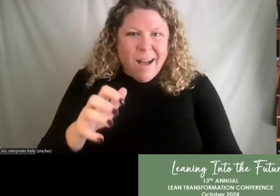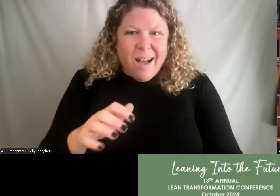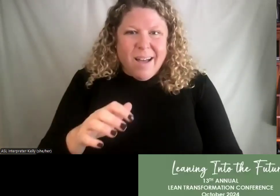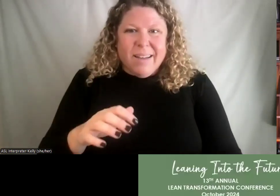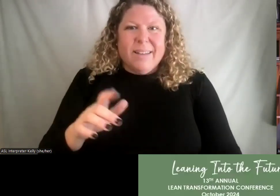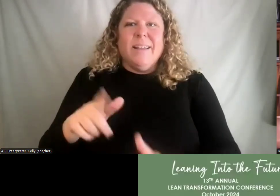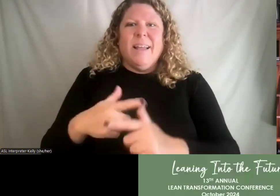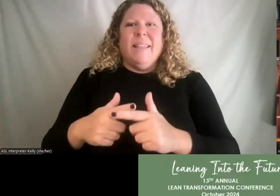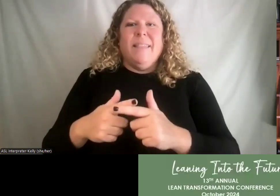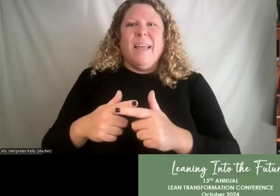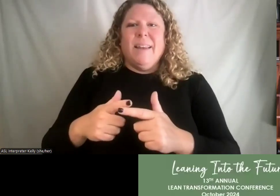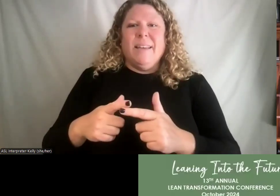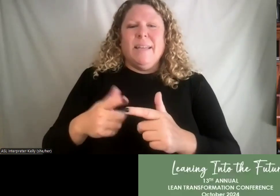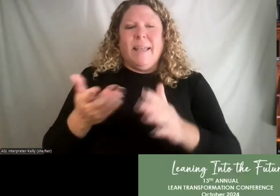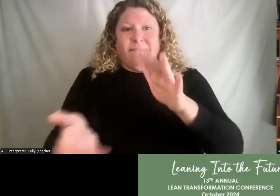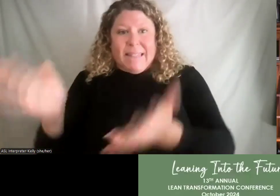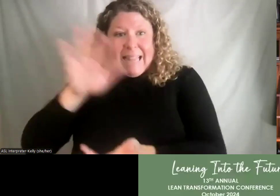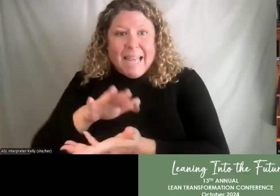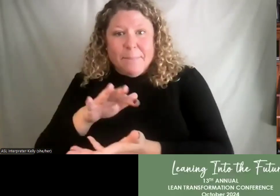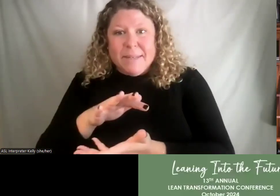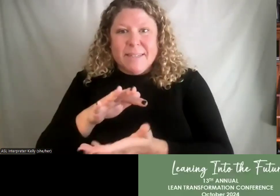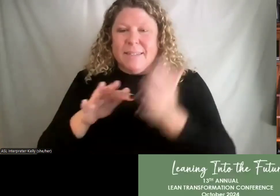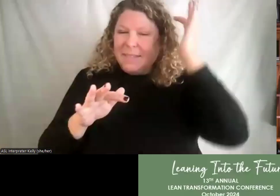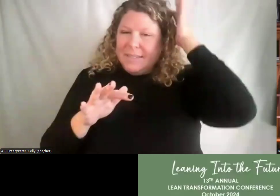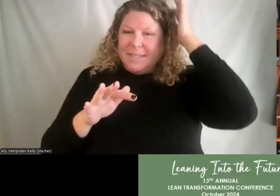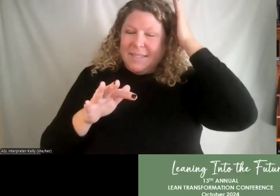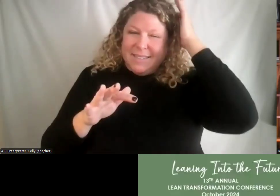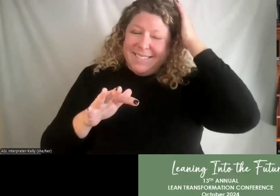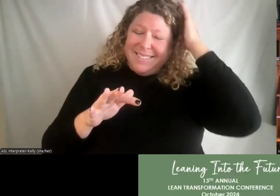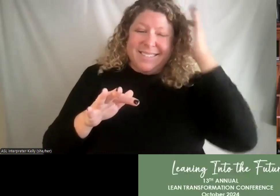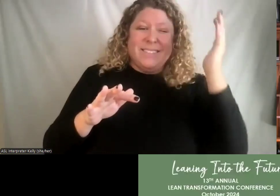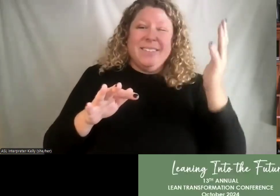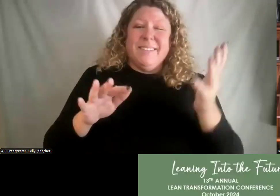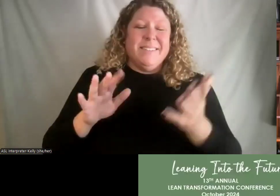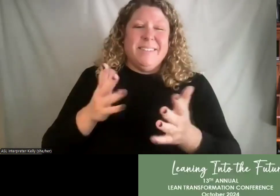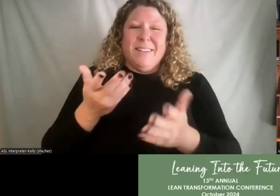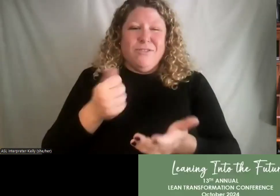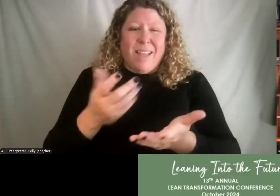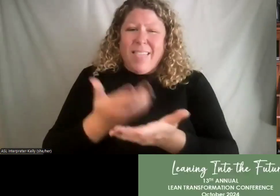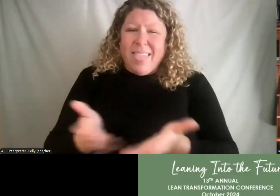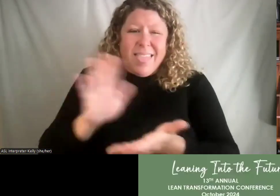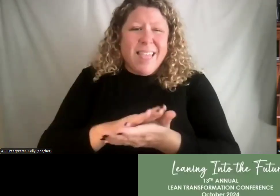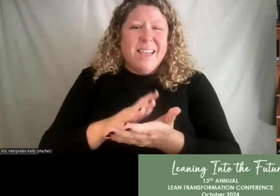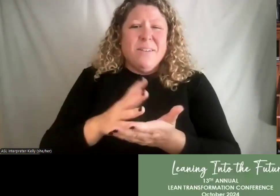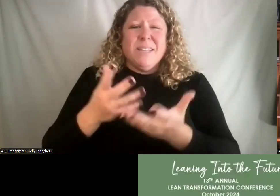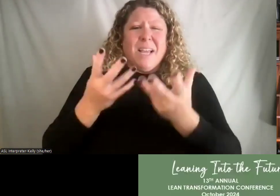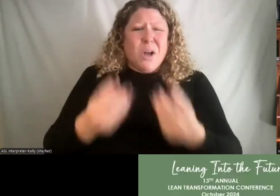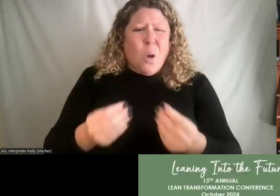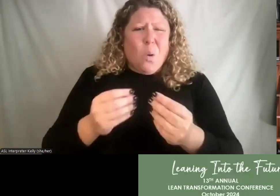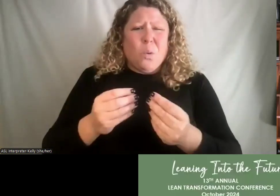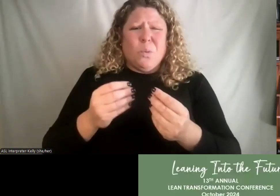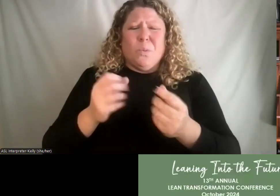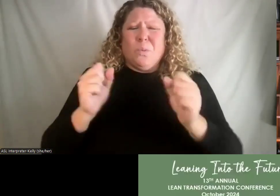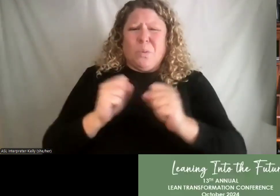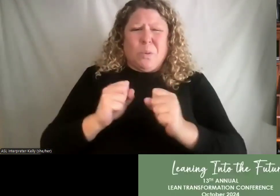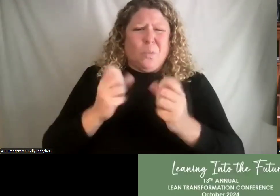sliding off. He flipped it over and then it's like sliding off the other way. He's putting on the thing. So it was like literally cold and wet the inside black on both